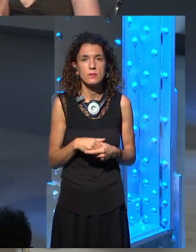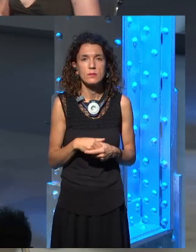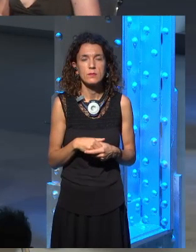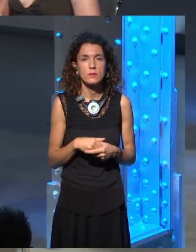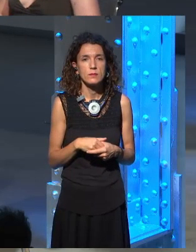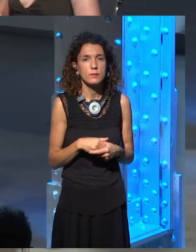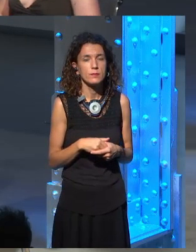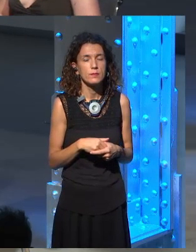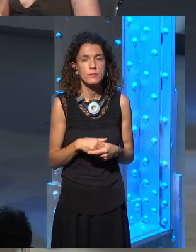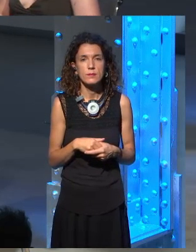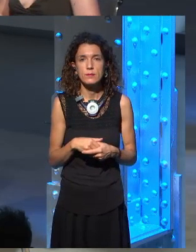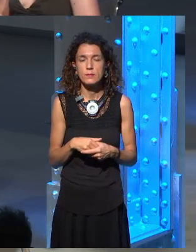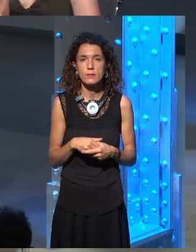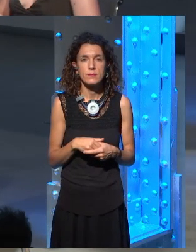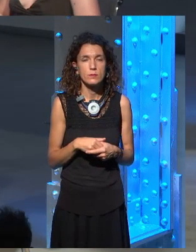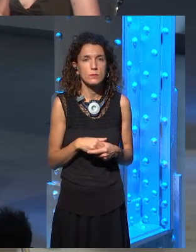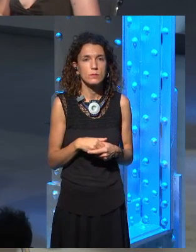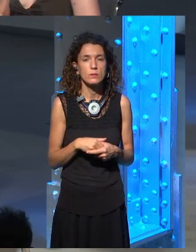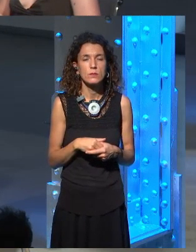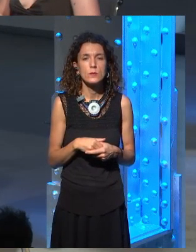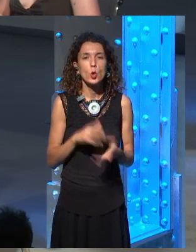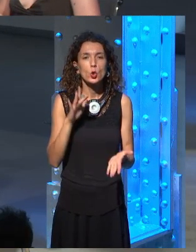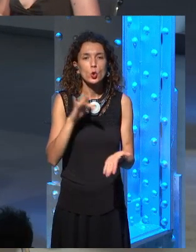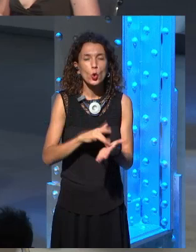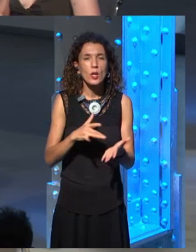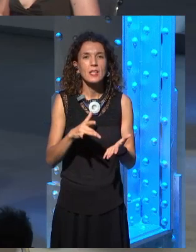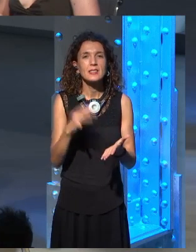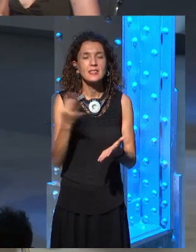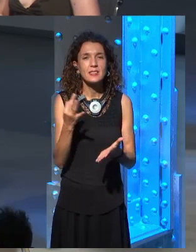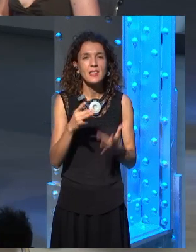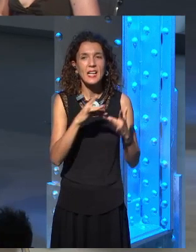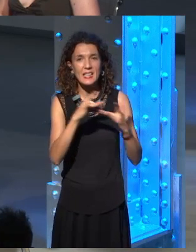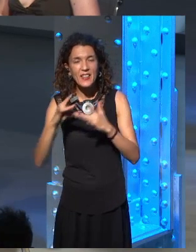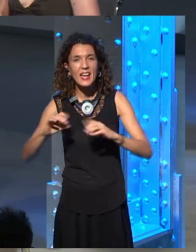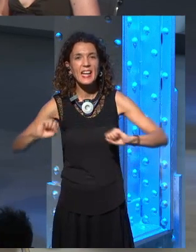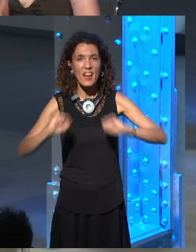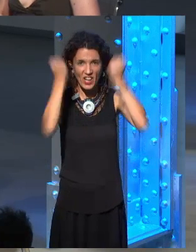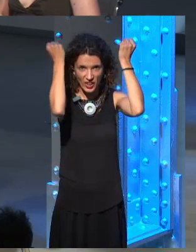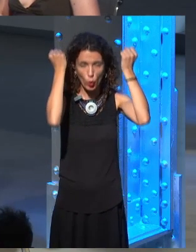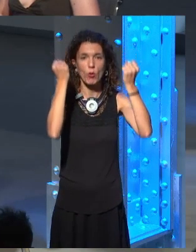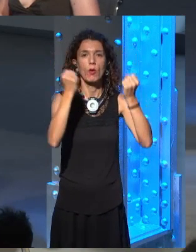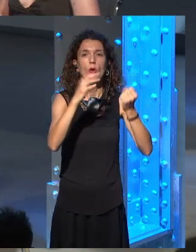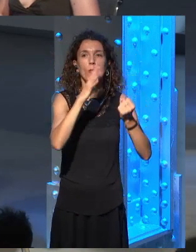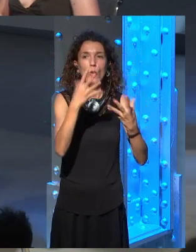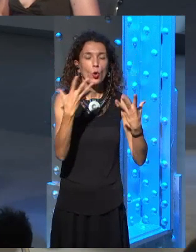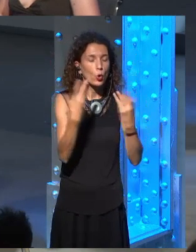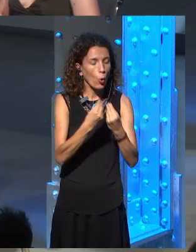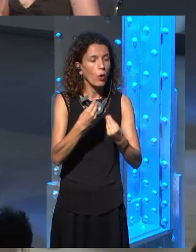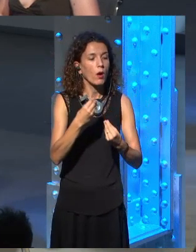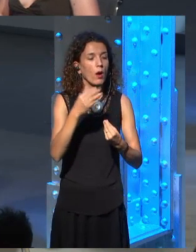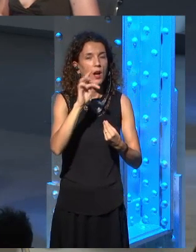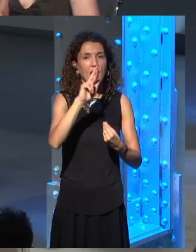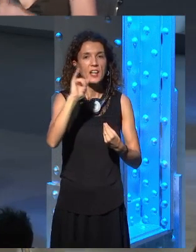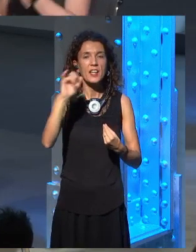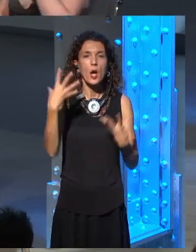the leaders of the rebellion against Heron? And, uh, when you had, like, the Brackens and the Black Wizards, these much more